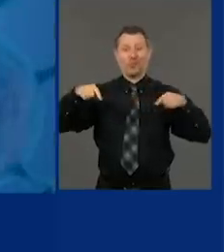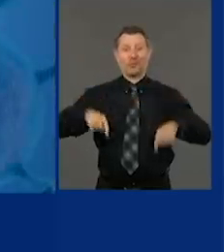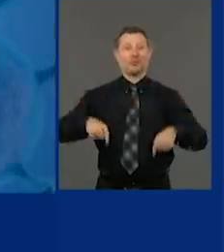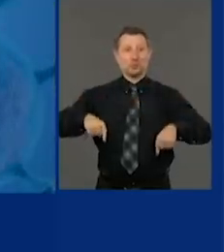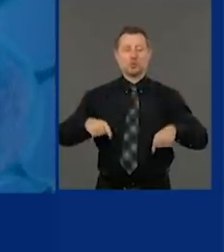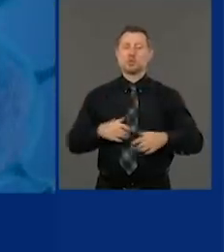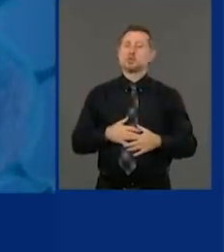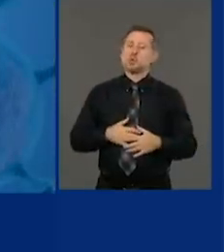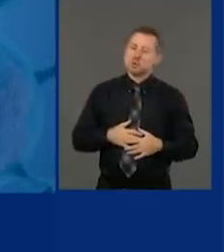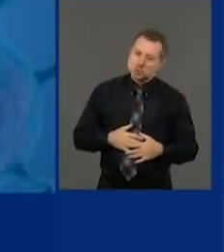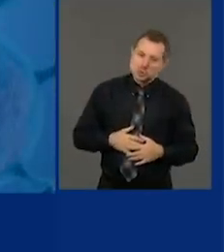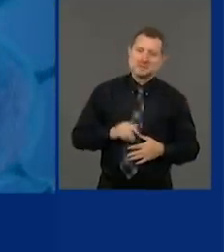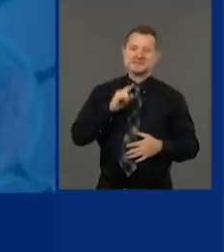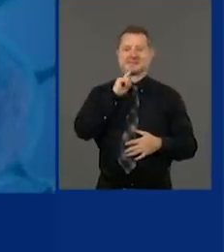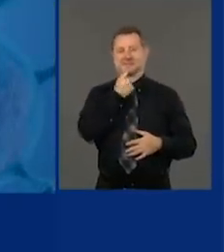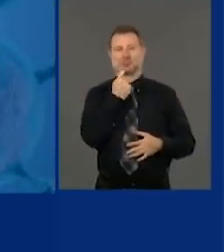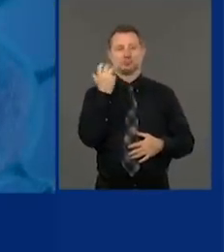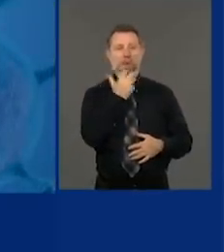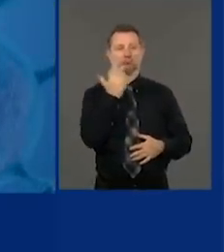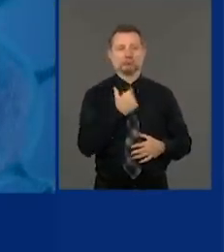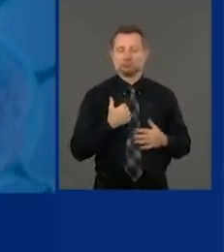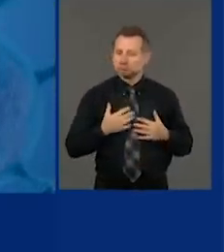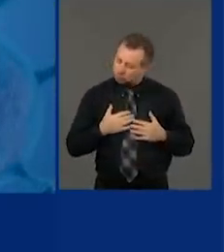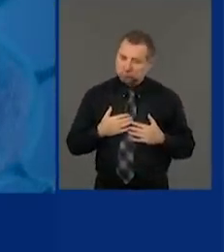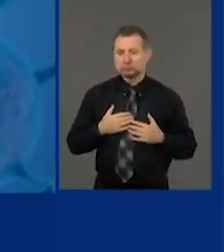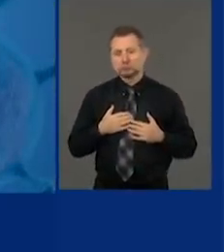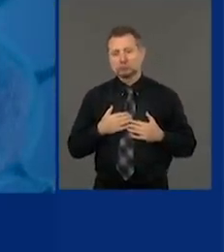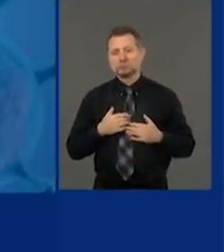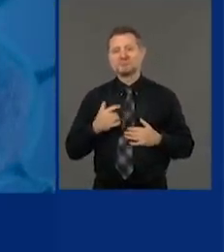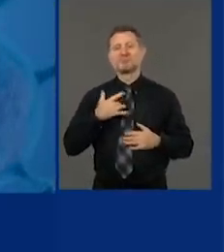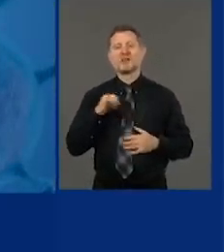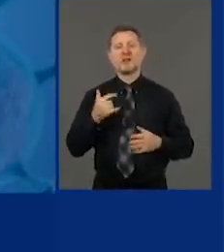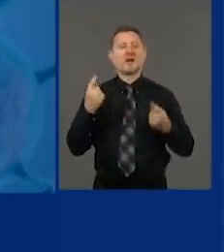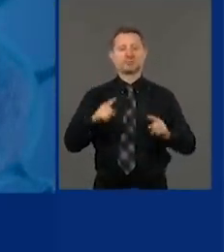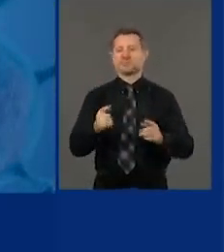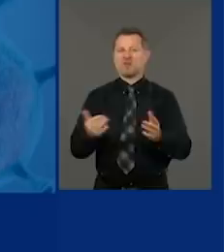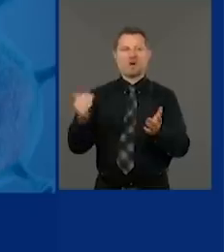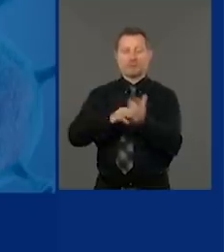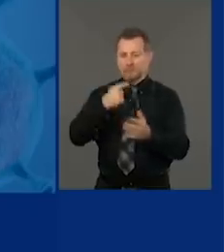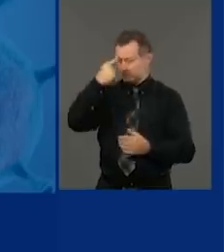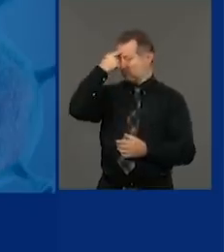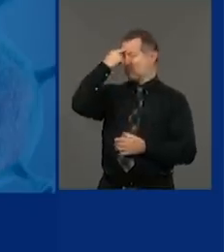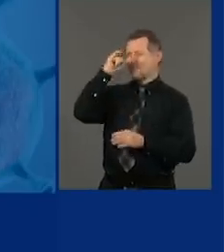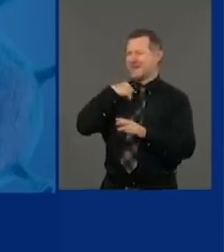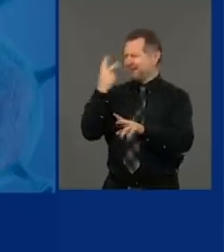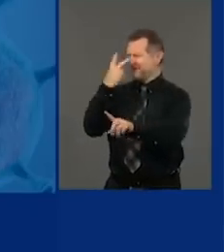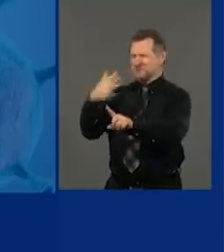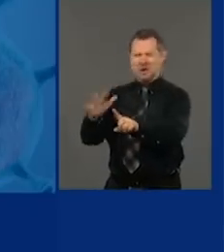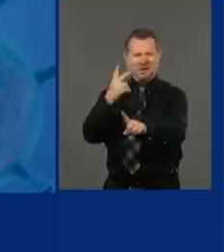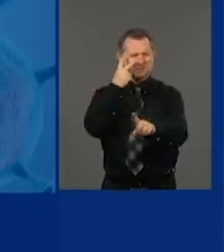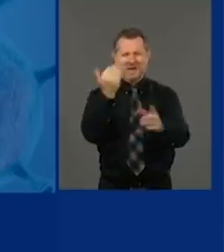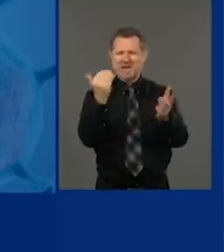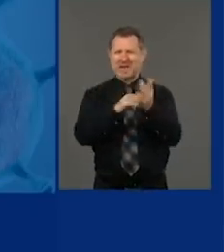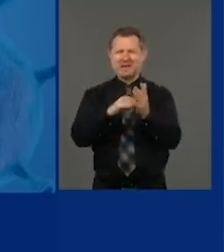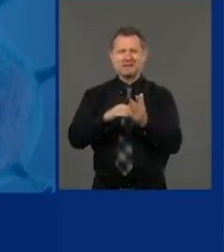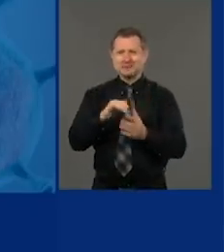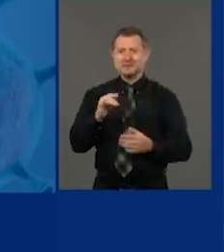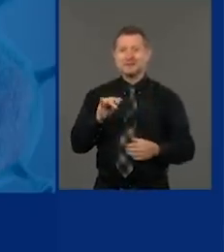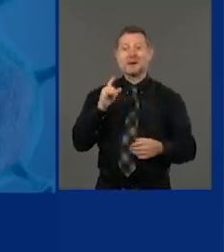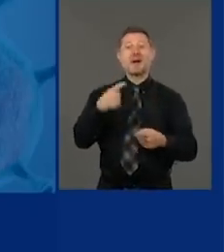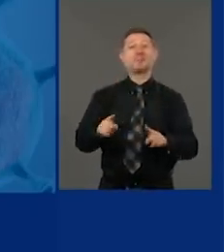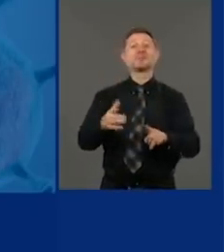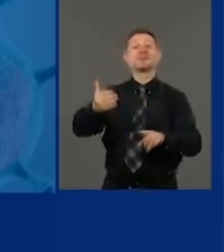real threat. And it is deja vu all over again. The first federal